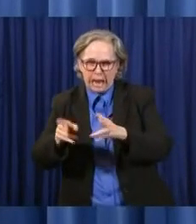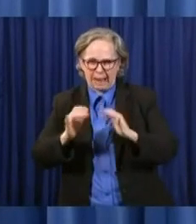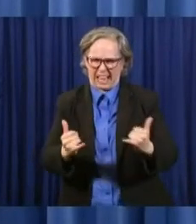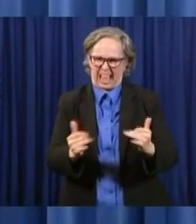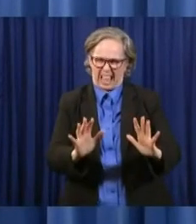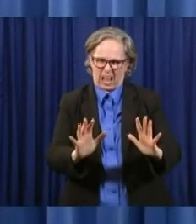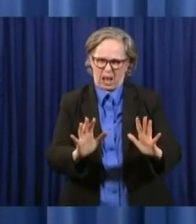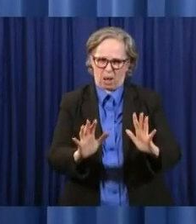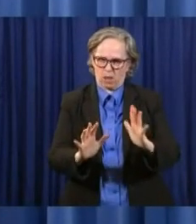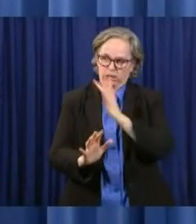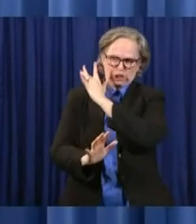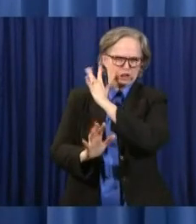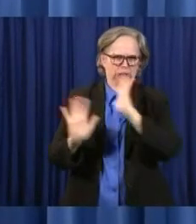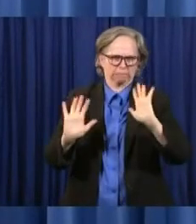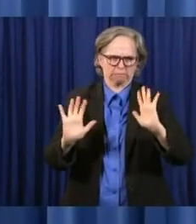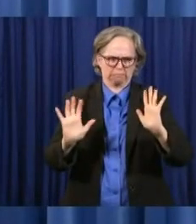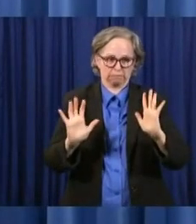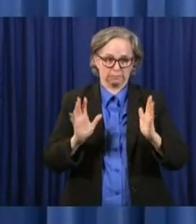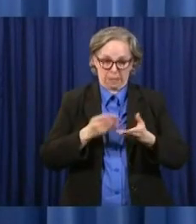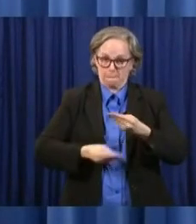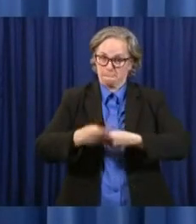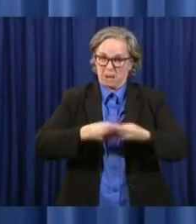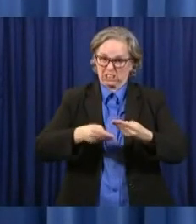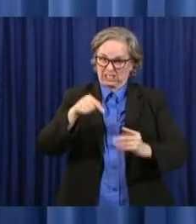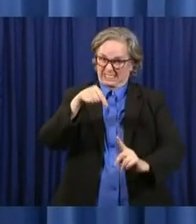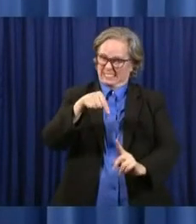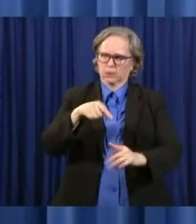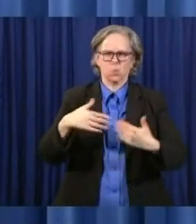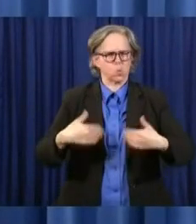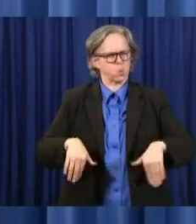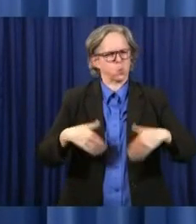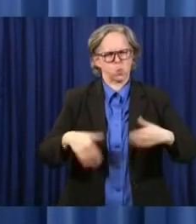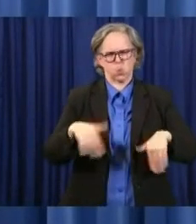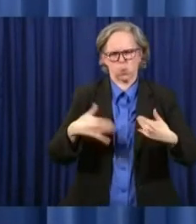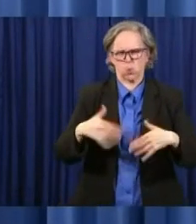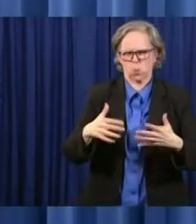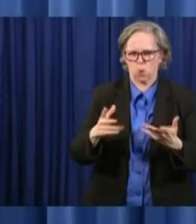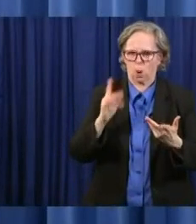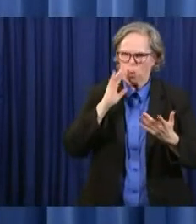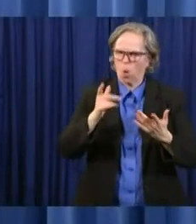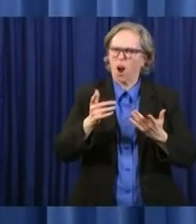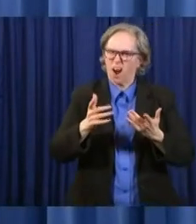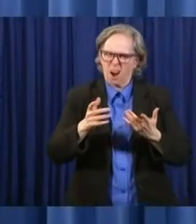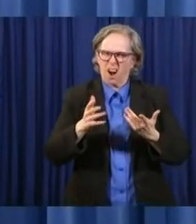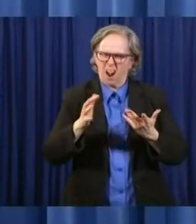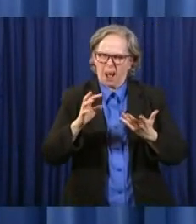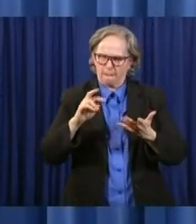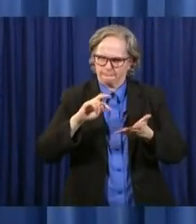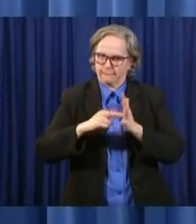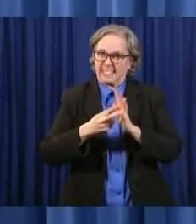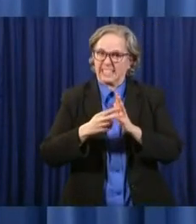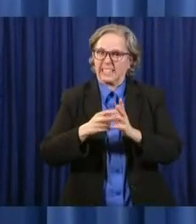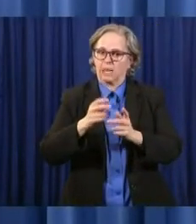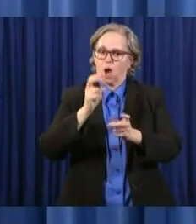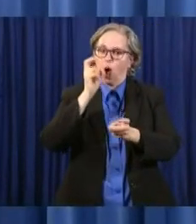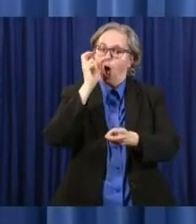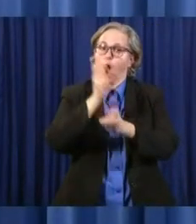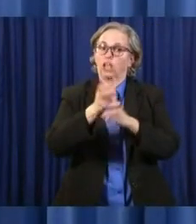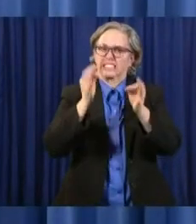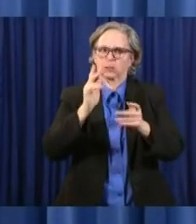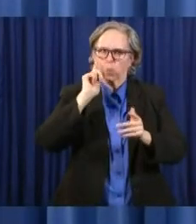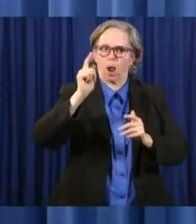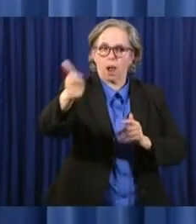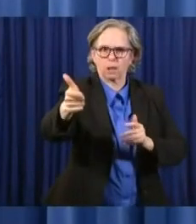longer you wait to make decisions, the tougher it is to make them. And so if you make them earlier, then it's not as difficult